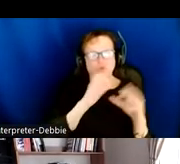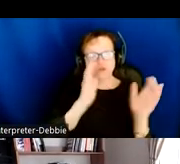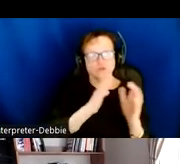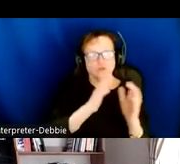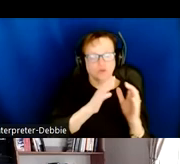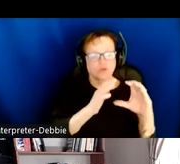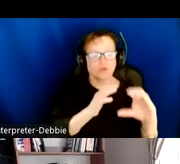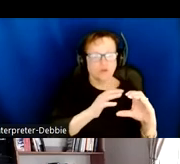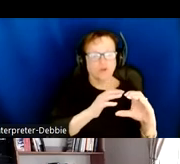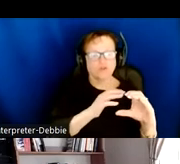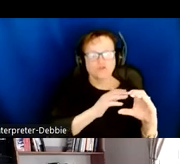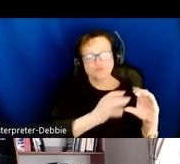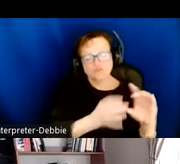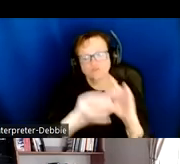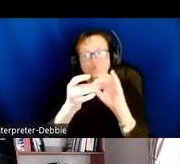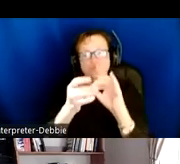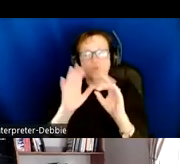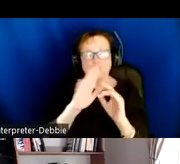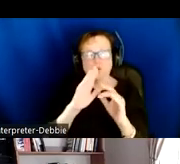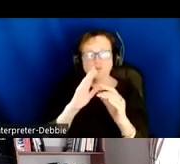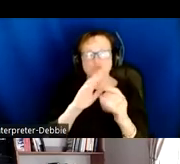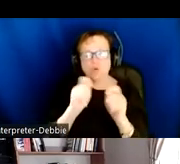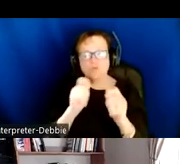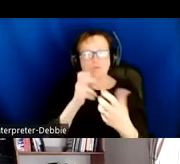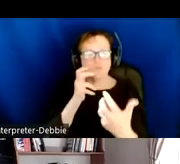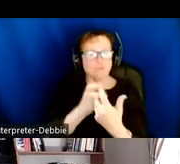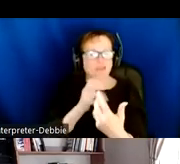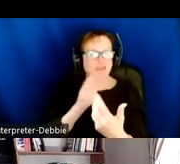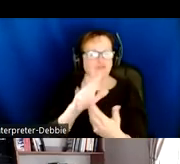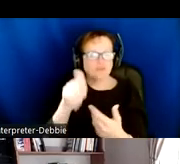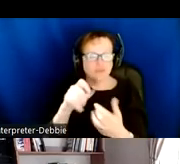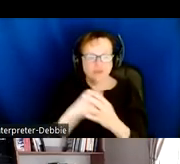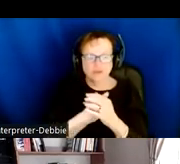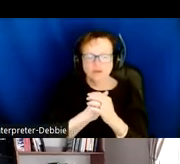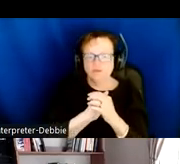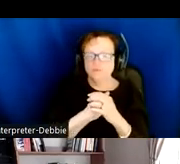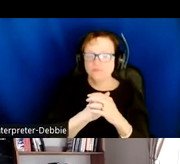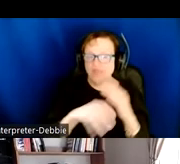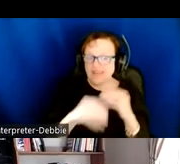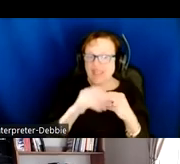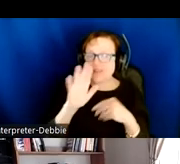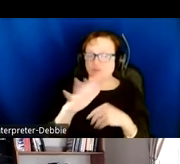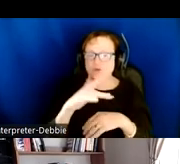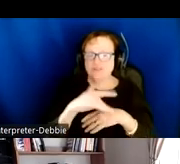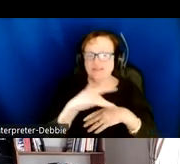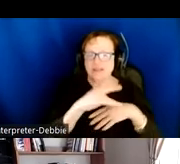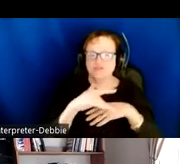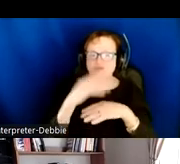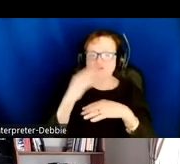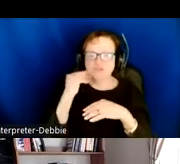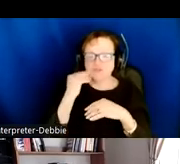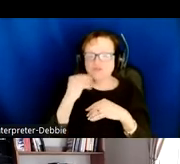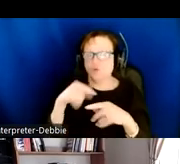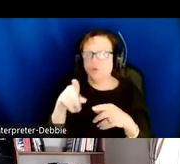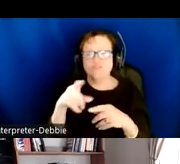use new machine learning techniques or to make new audio and haptic experiences. So this could be, for example, if you're a research